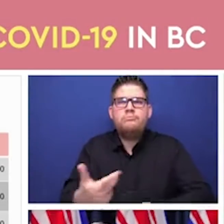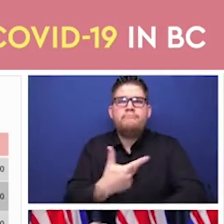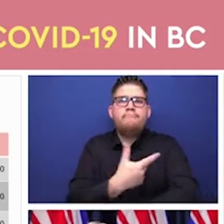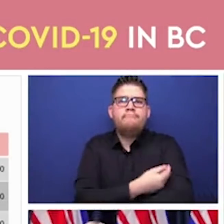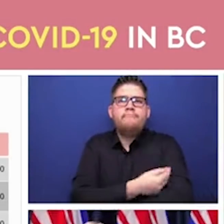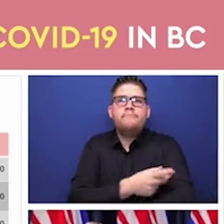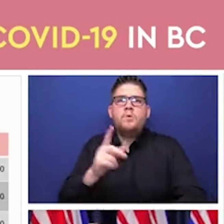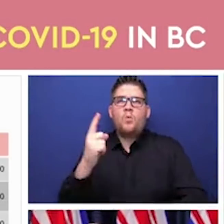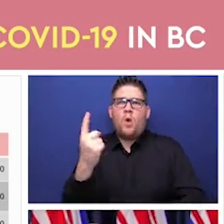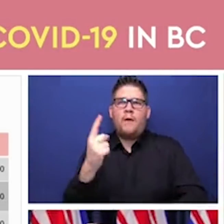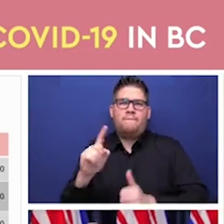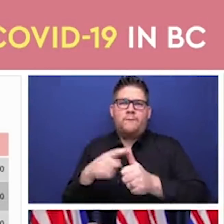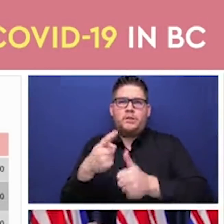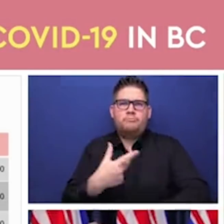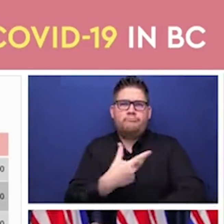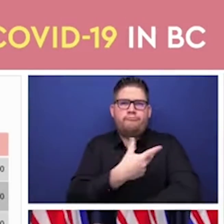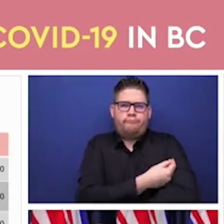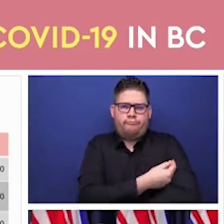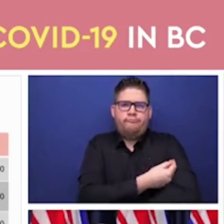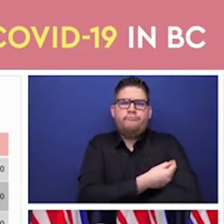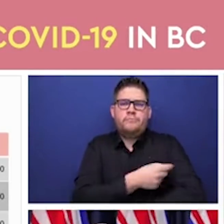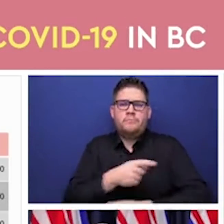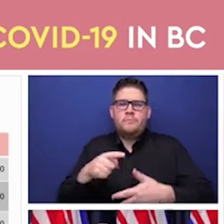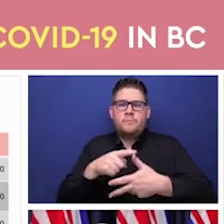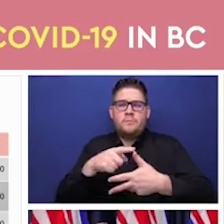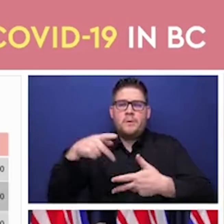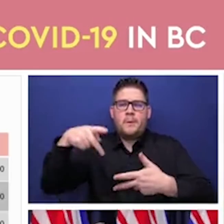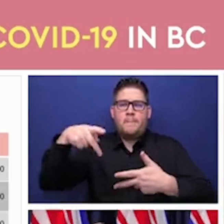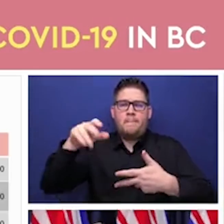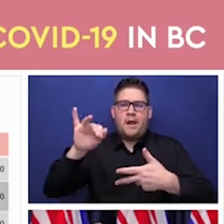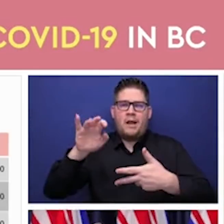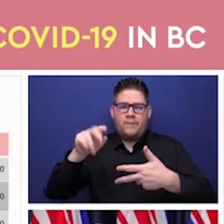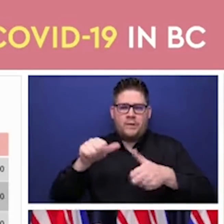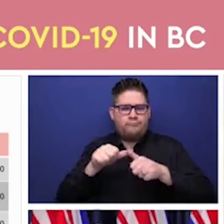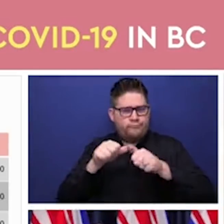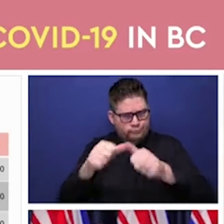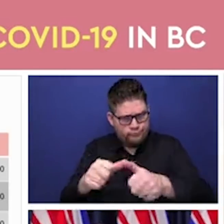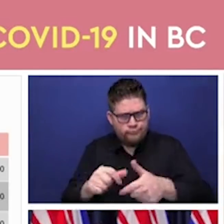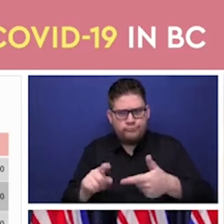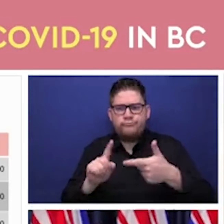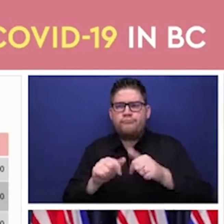how much we'll be getting, but that too will allow us to actually increase that number.